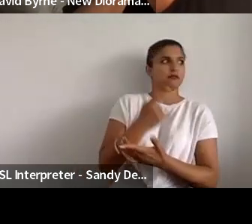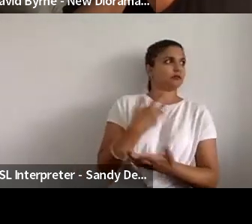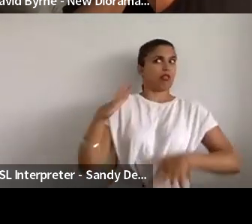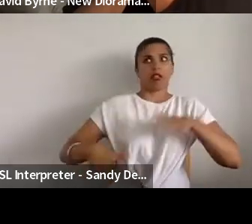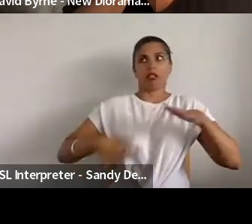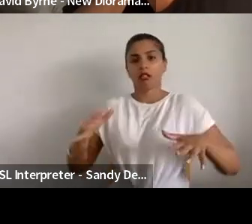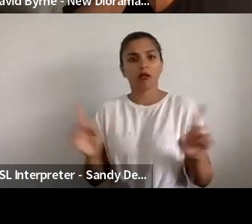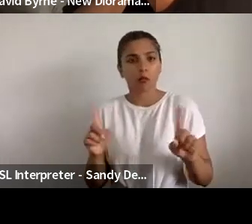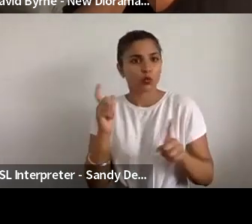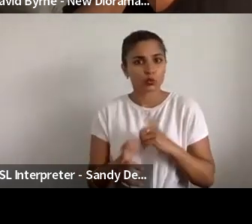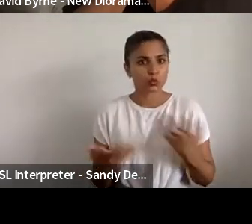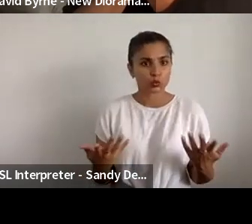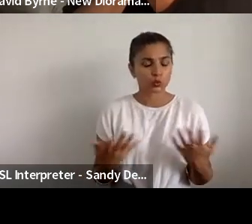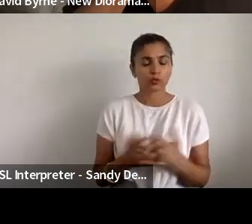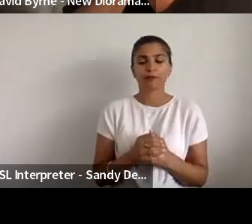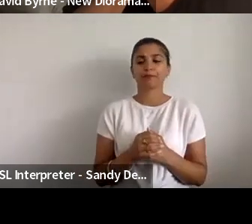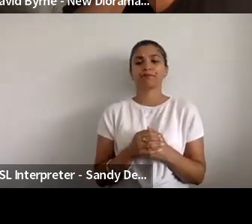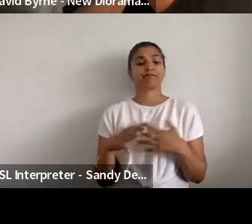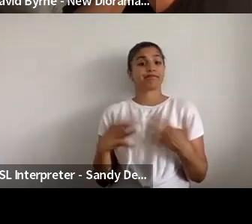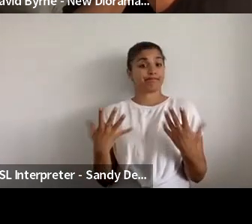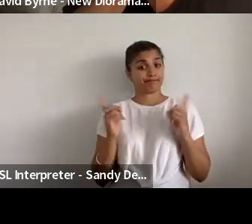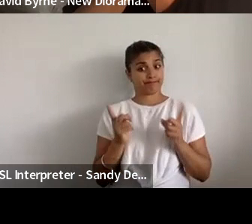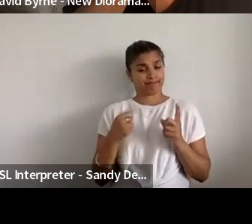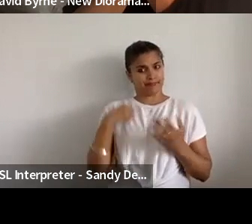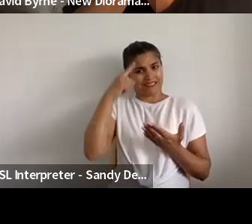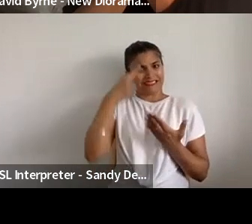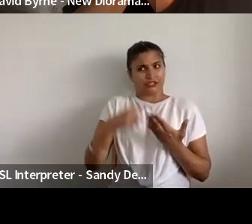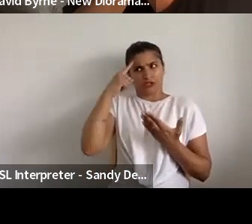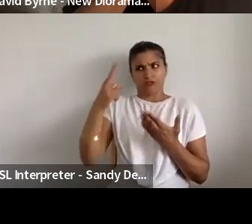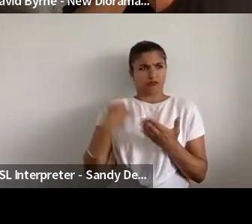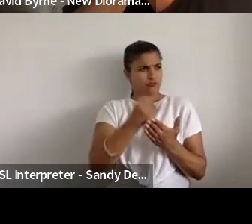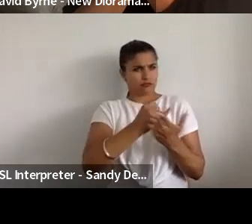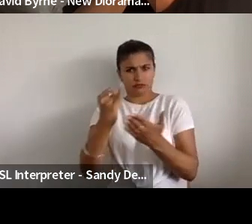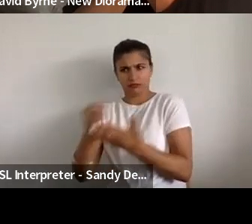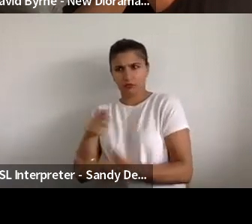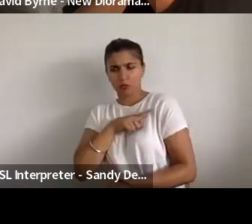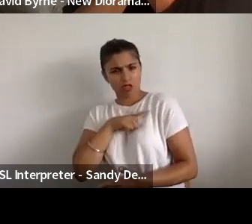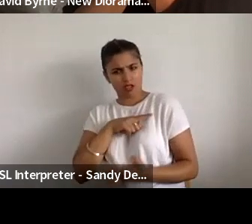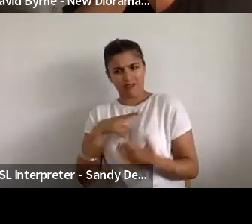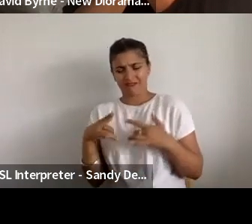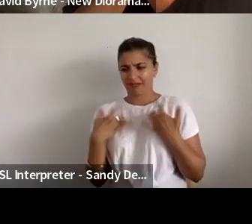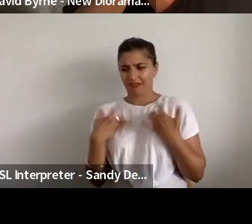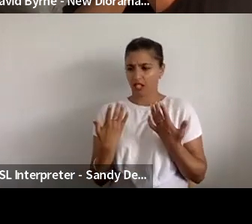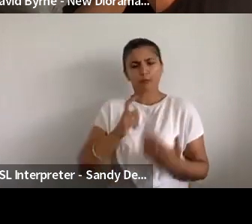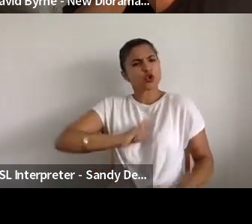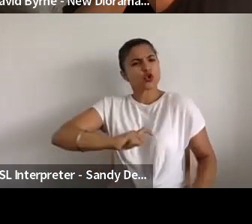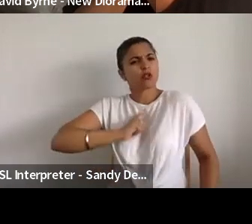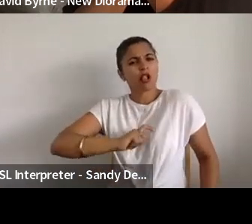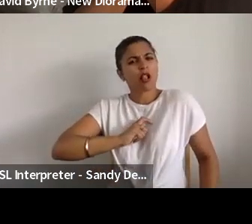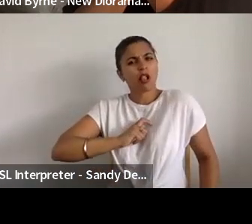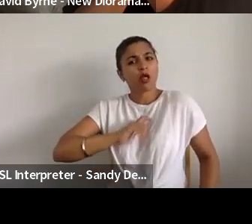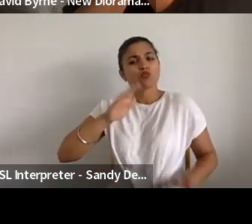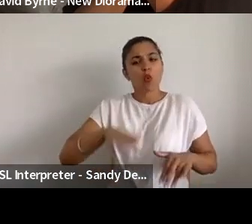minute. These decisions all felt really personal and not about art but about the